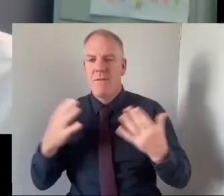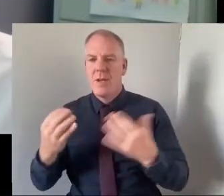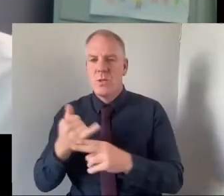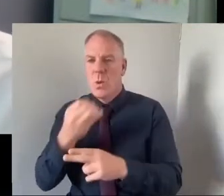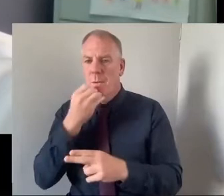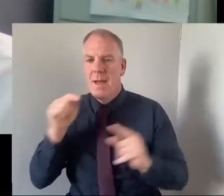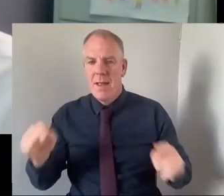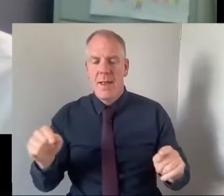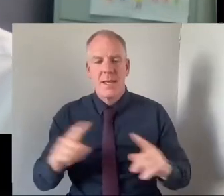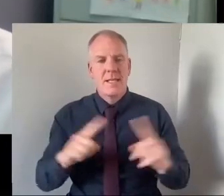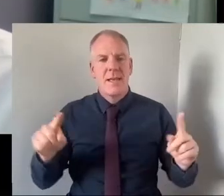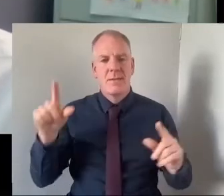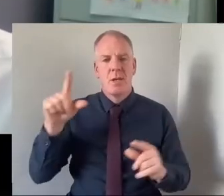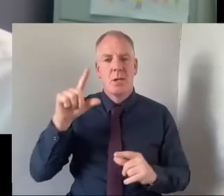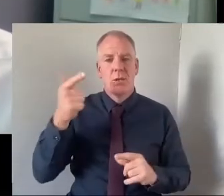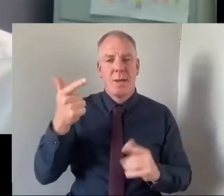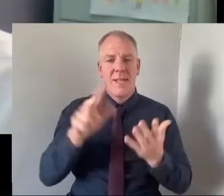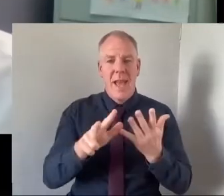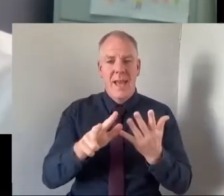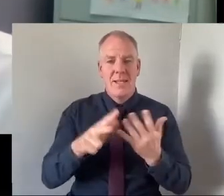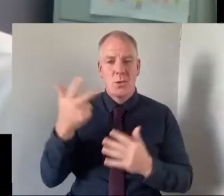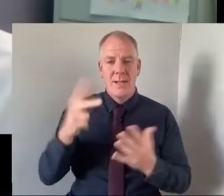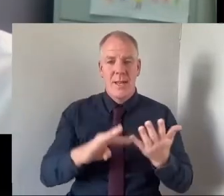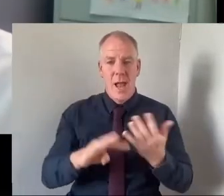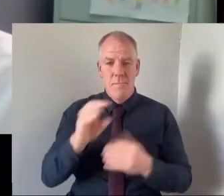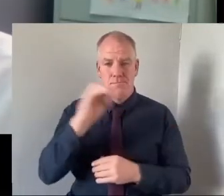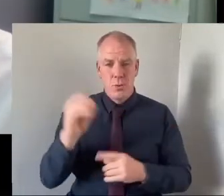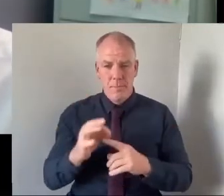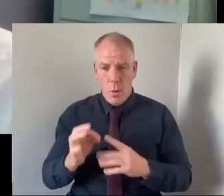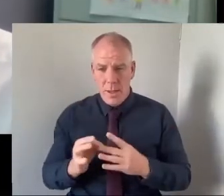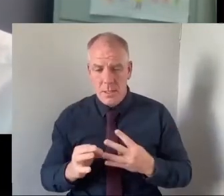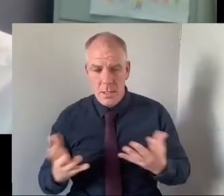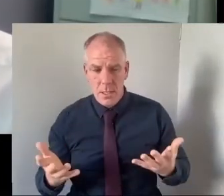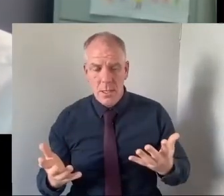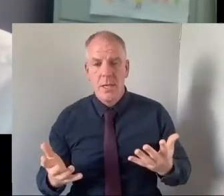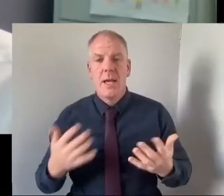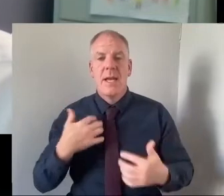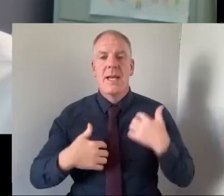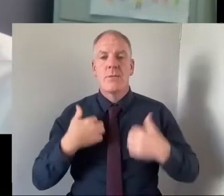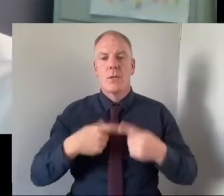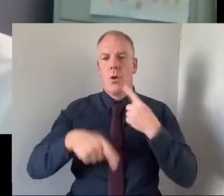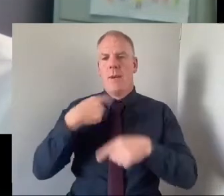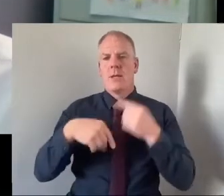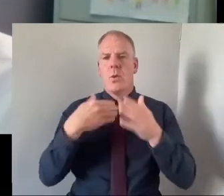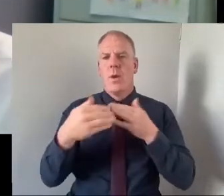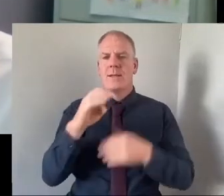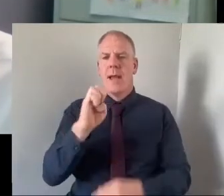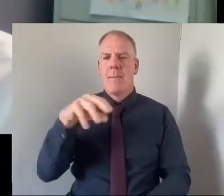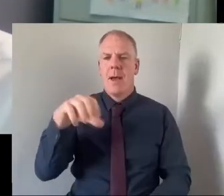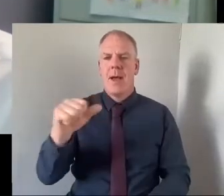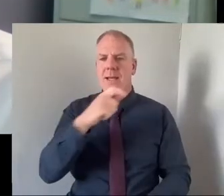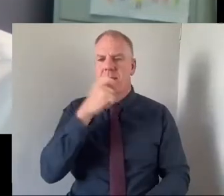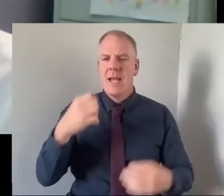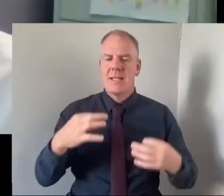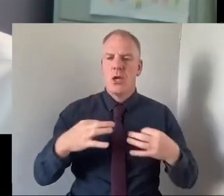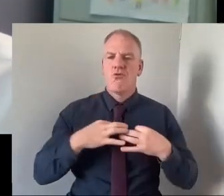differences are around 28 or 29 percentage points. And interestingly to go back to Emma's point, the difference between grammar schools